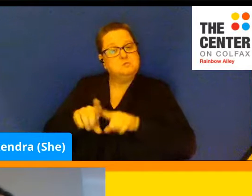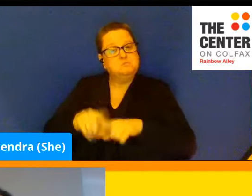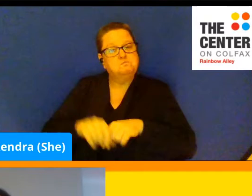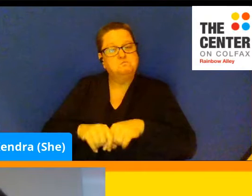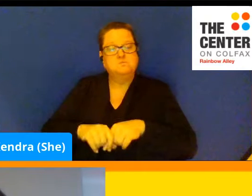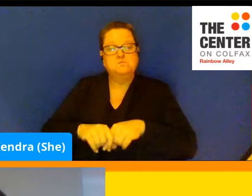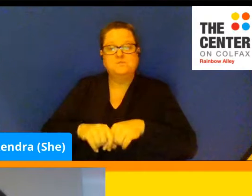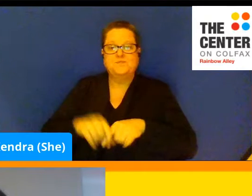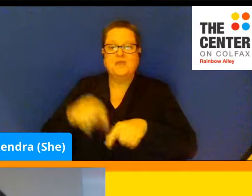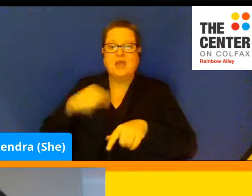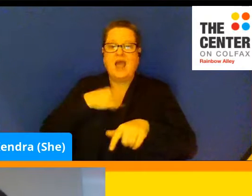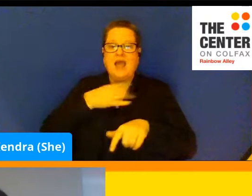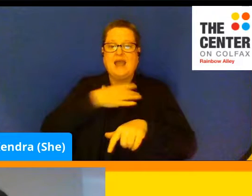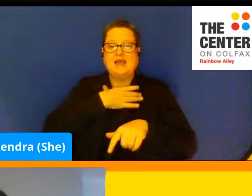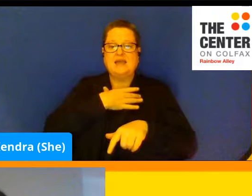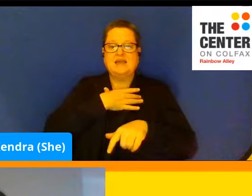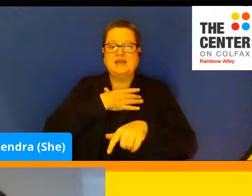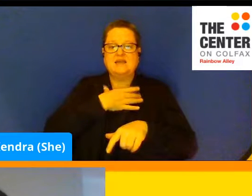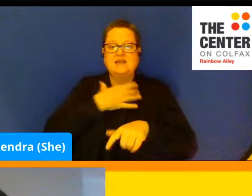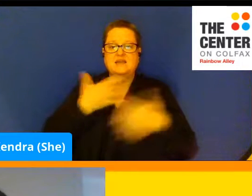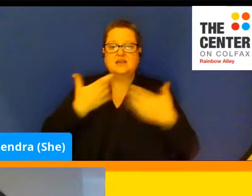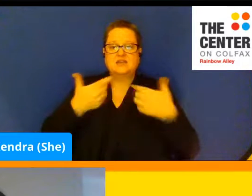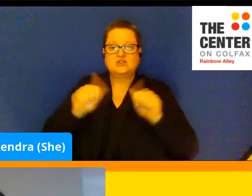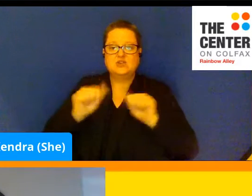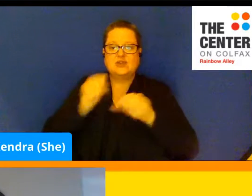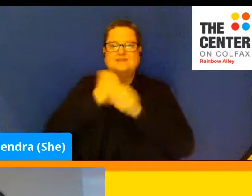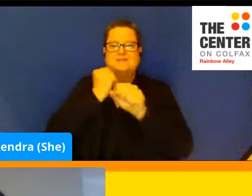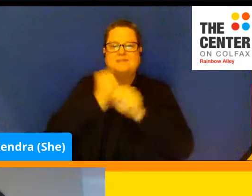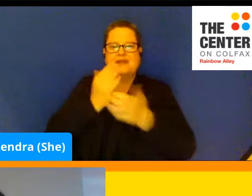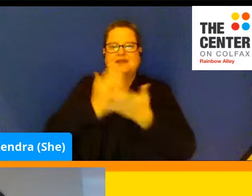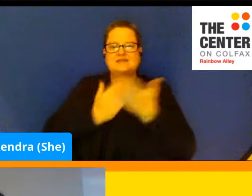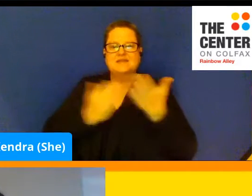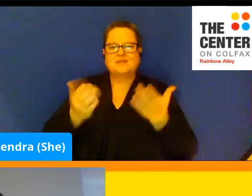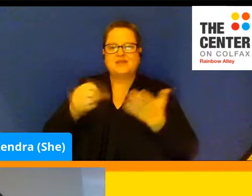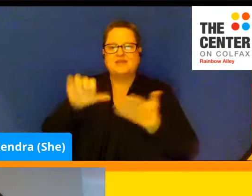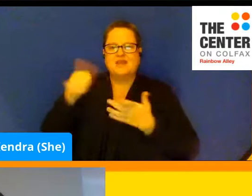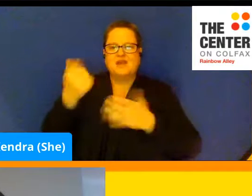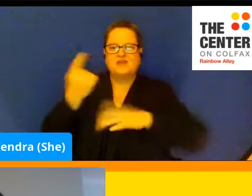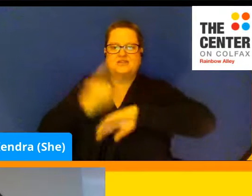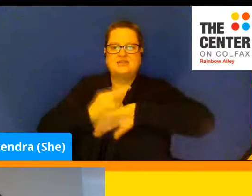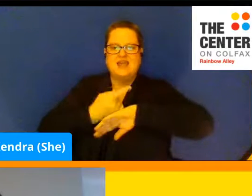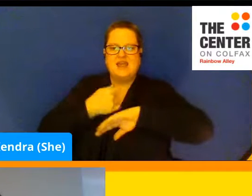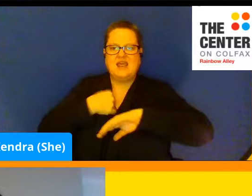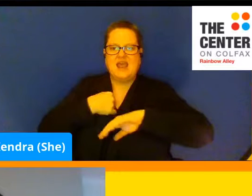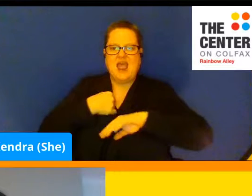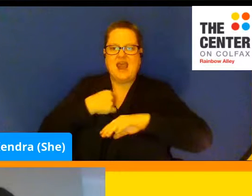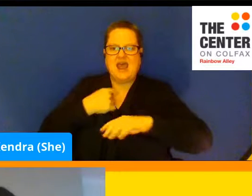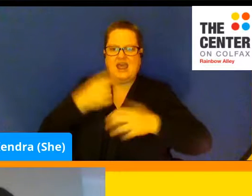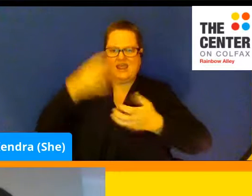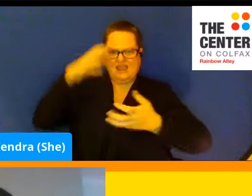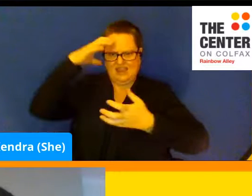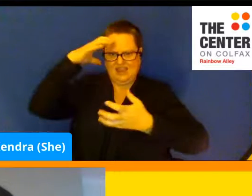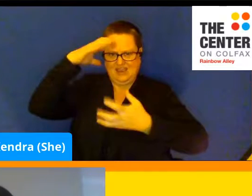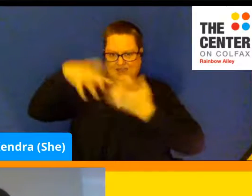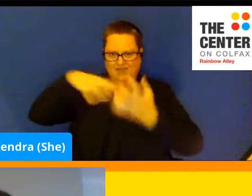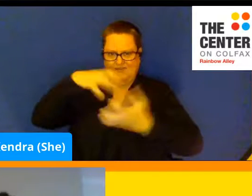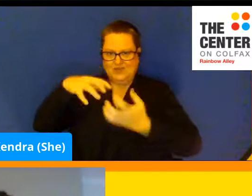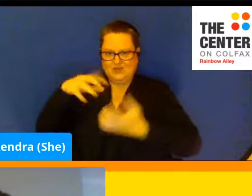I tried to make something the other day and I confused teaspoons and tablespoons